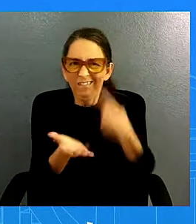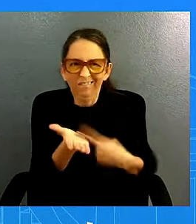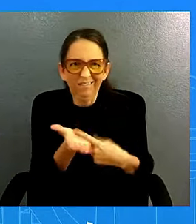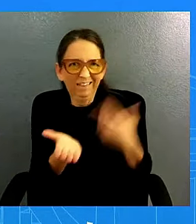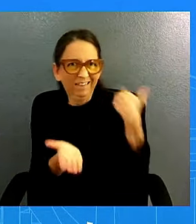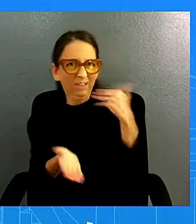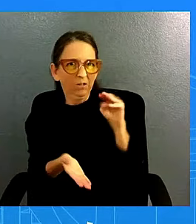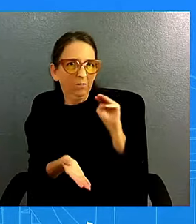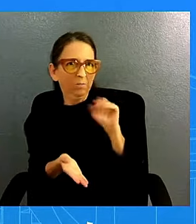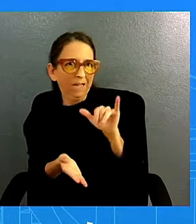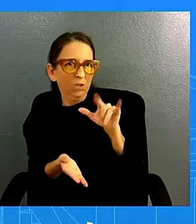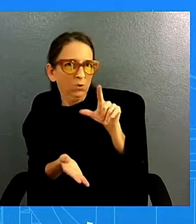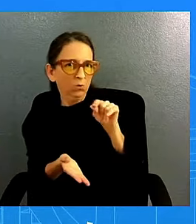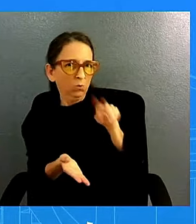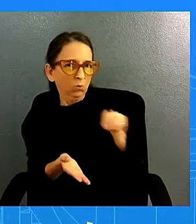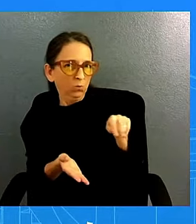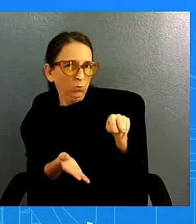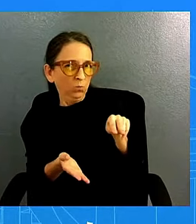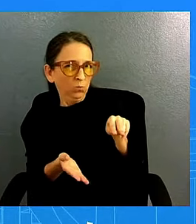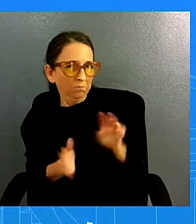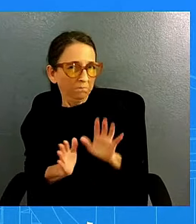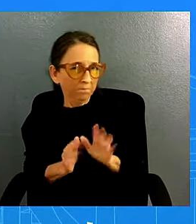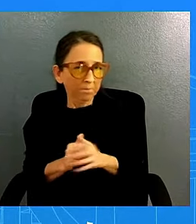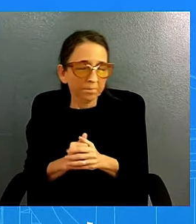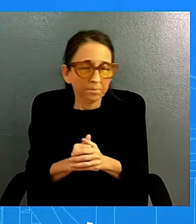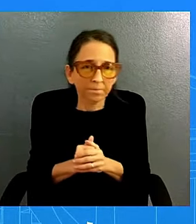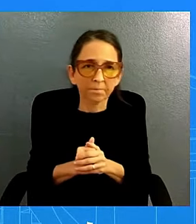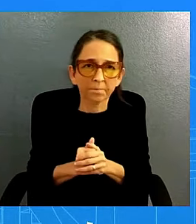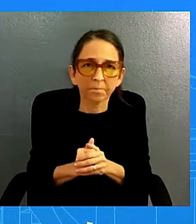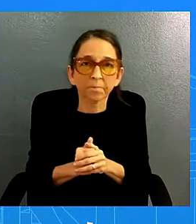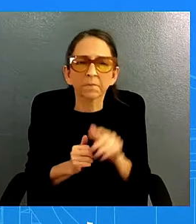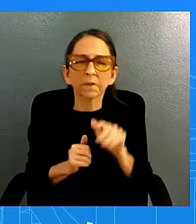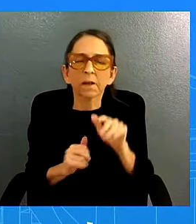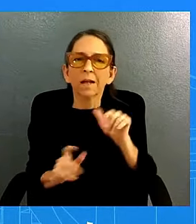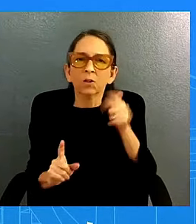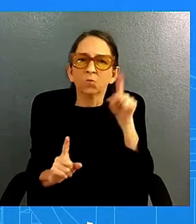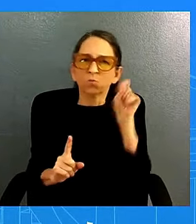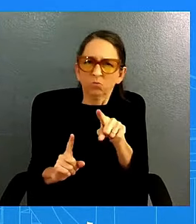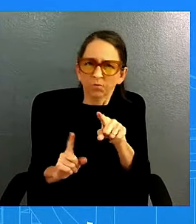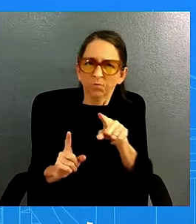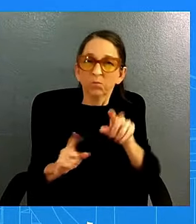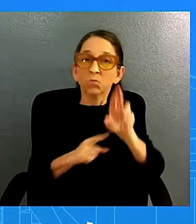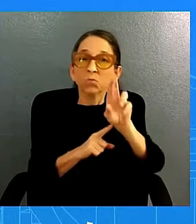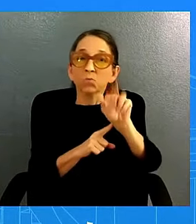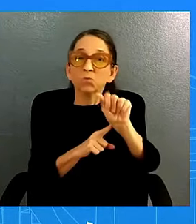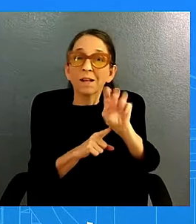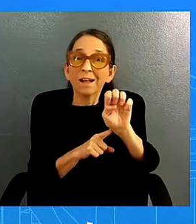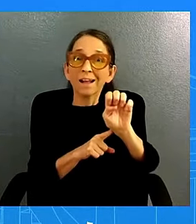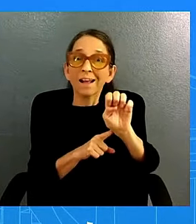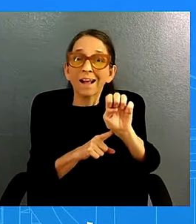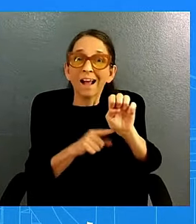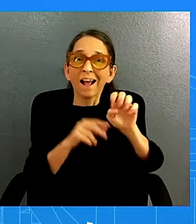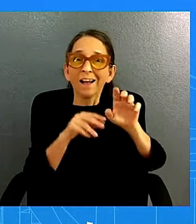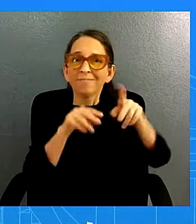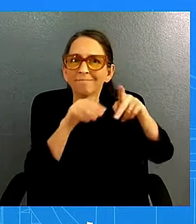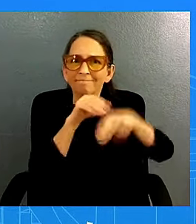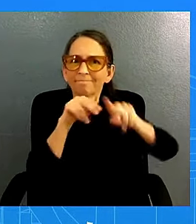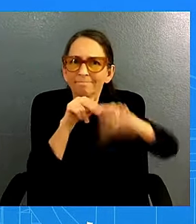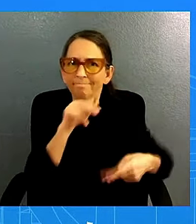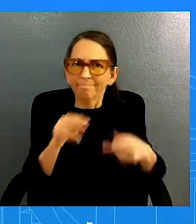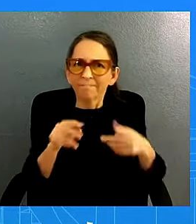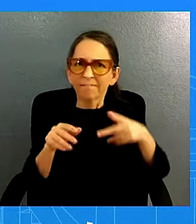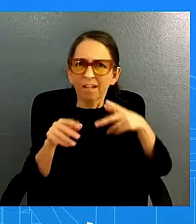thanks jared so this rate cut is colliding with presidential politics at what point do you think americans will start to feel the broad